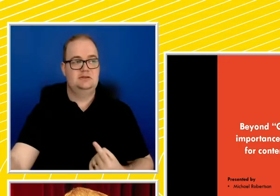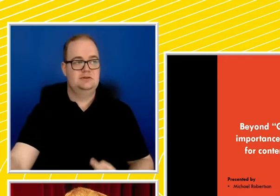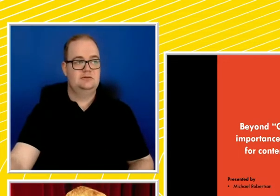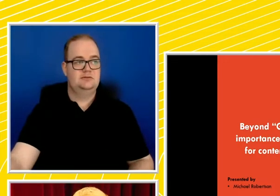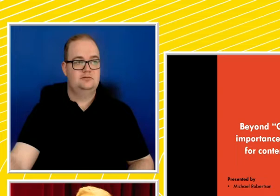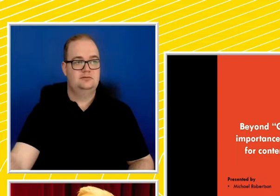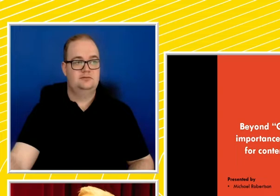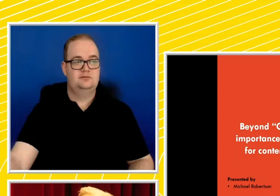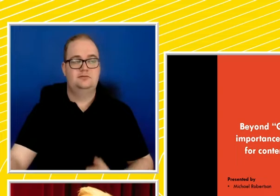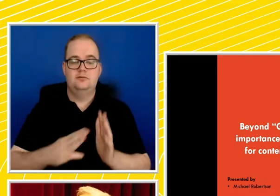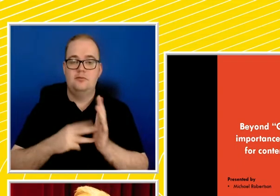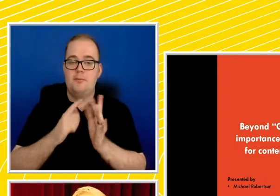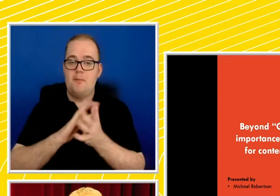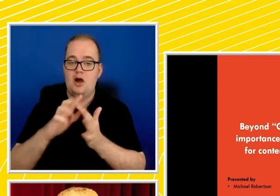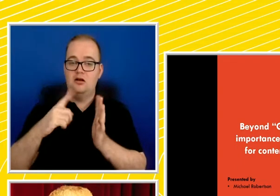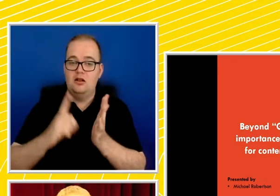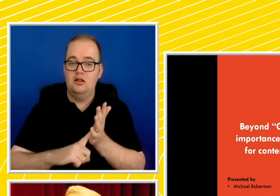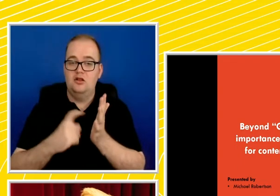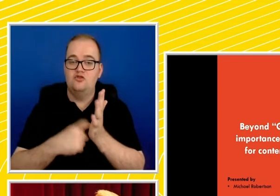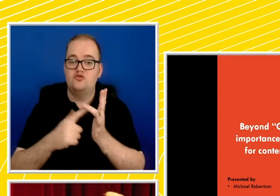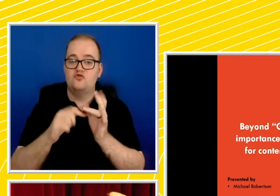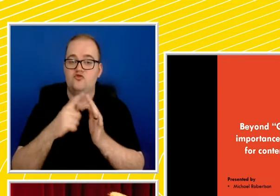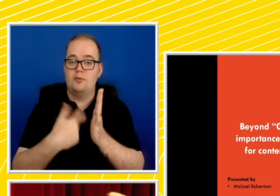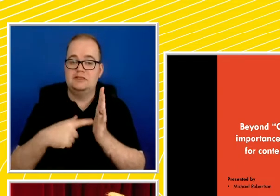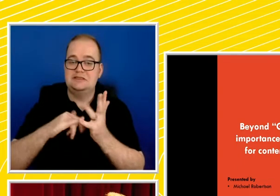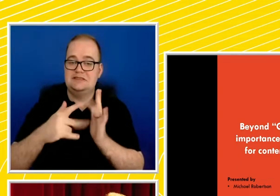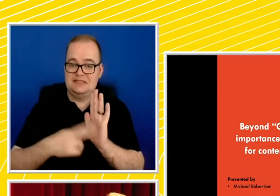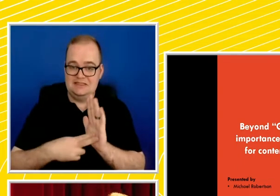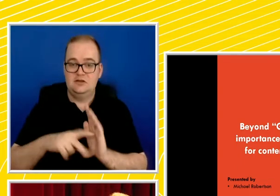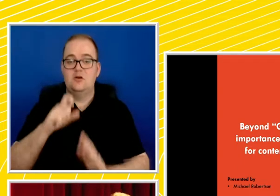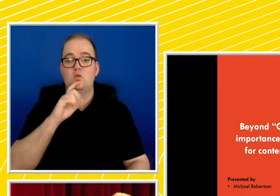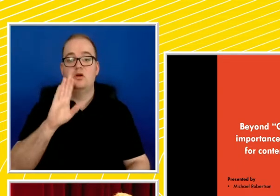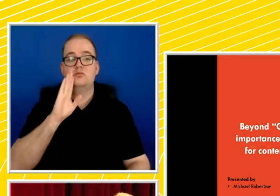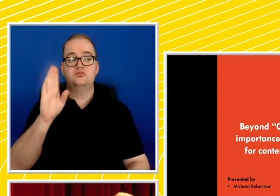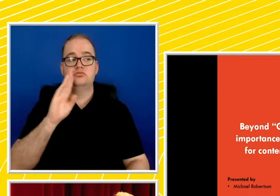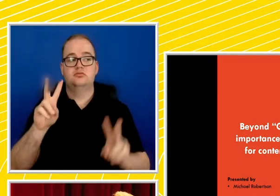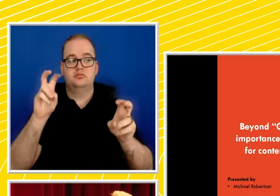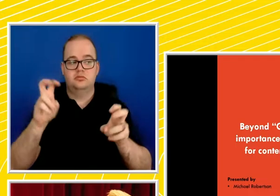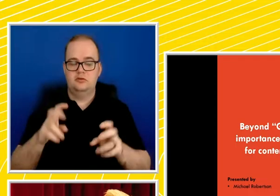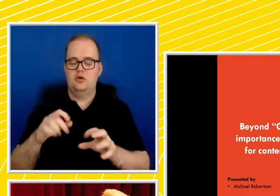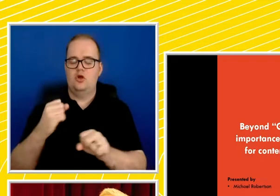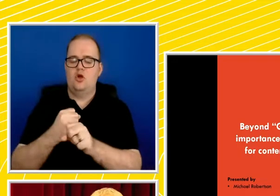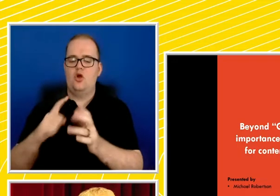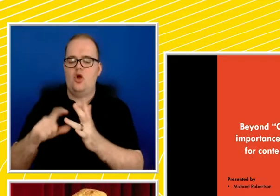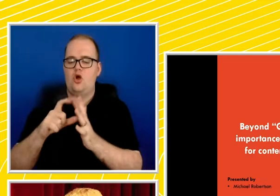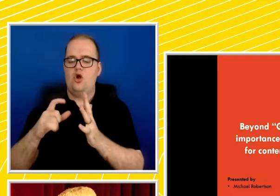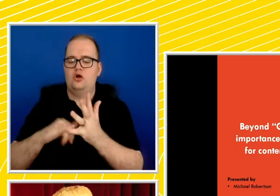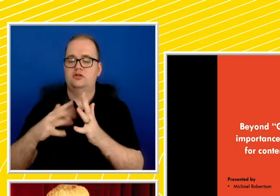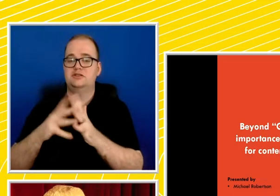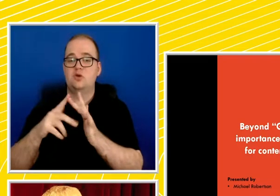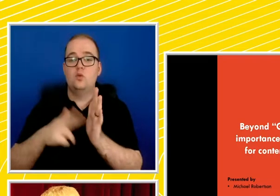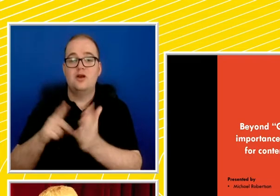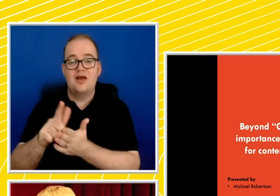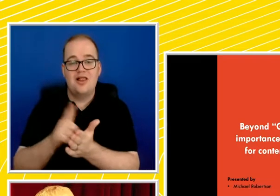Robertson, who will be speaking on, Beyond God's Wind's Law, the importance of the crank and mortar for